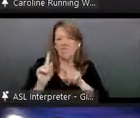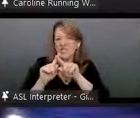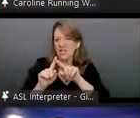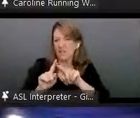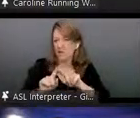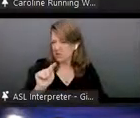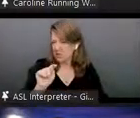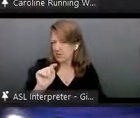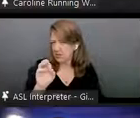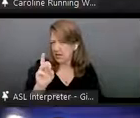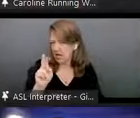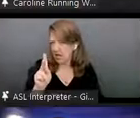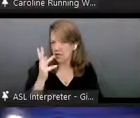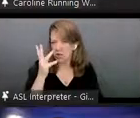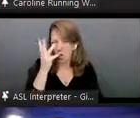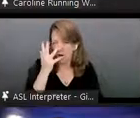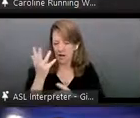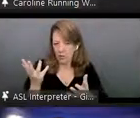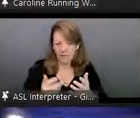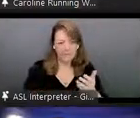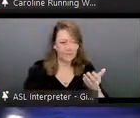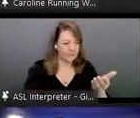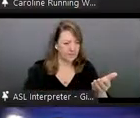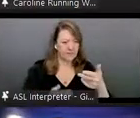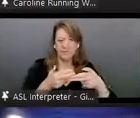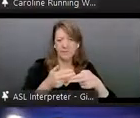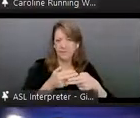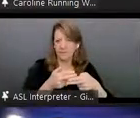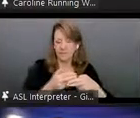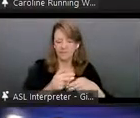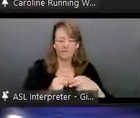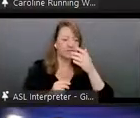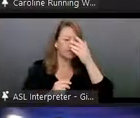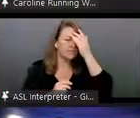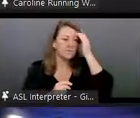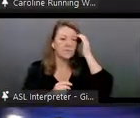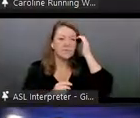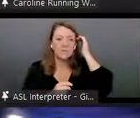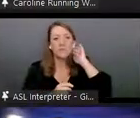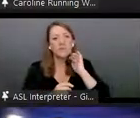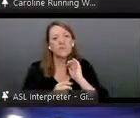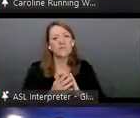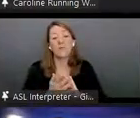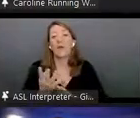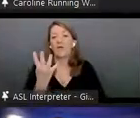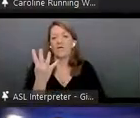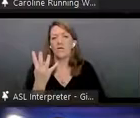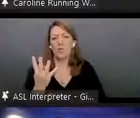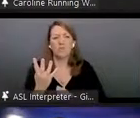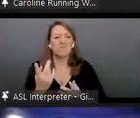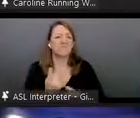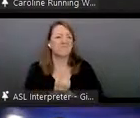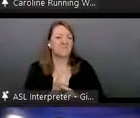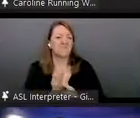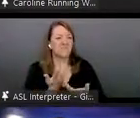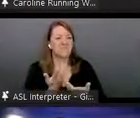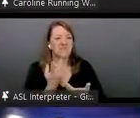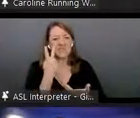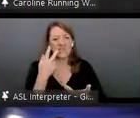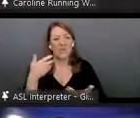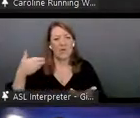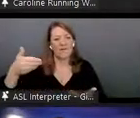on the next slide. So, um, here are some common, so there are four common tasks that are, um, you know, people will apply